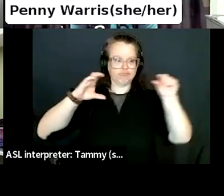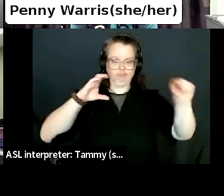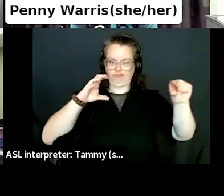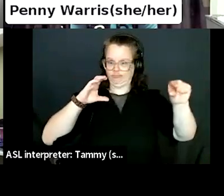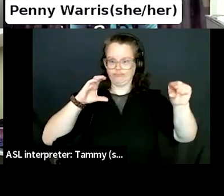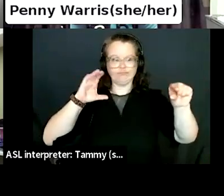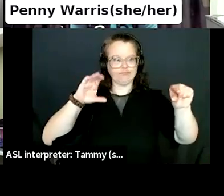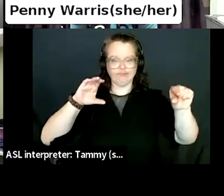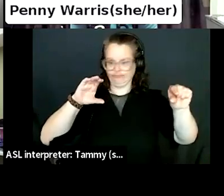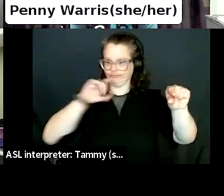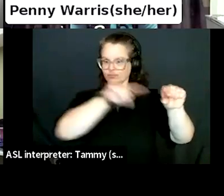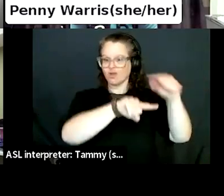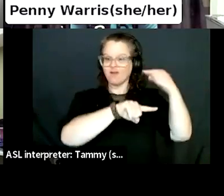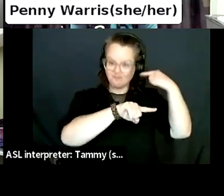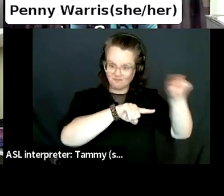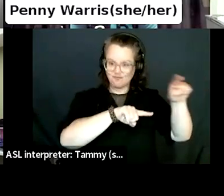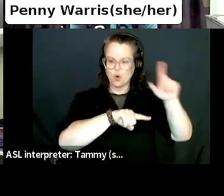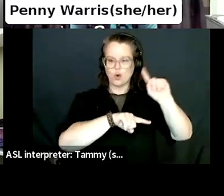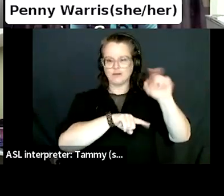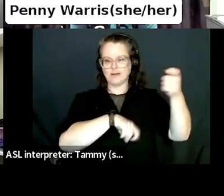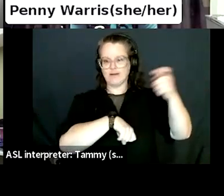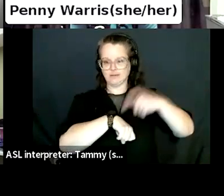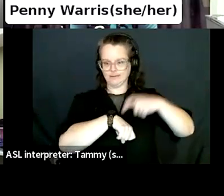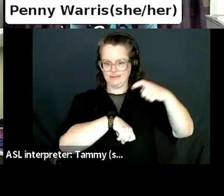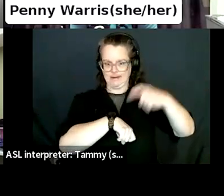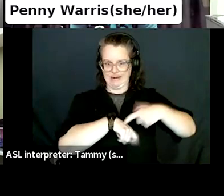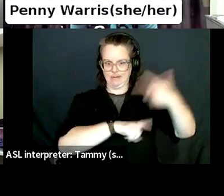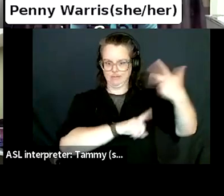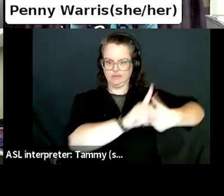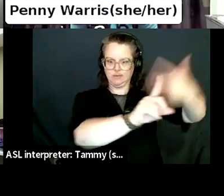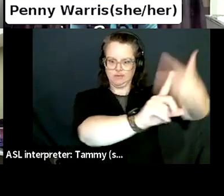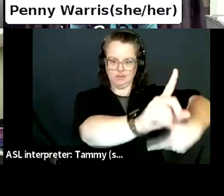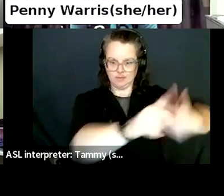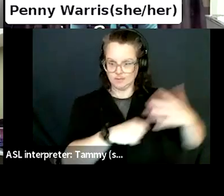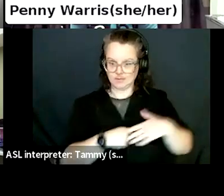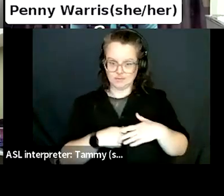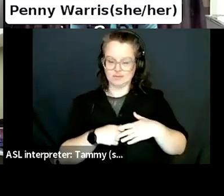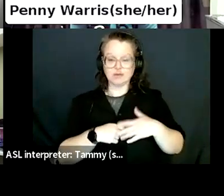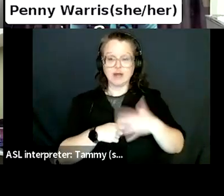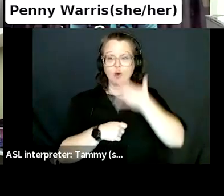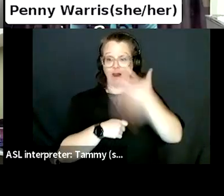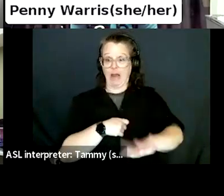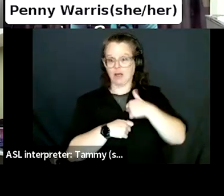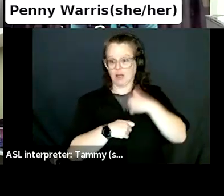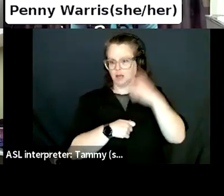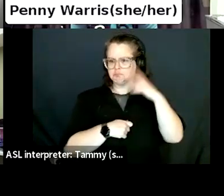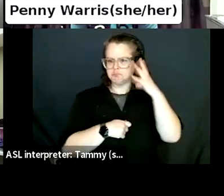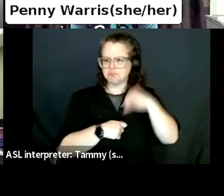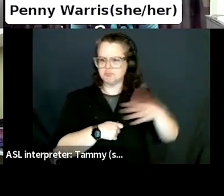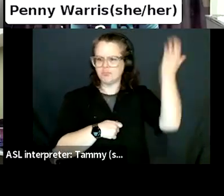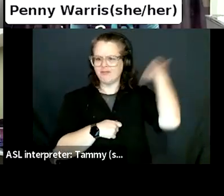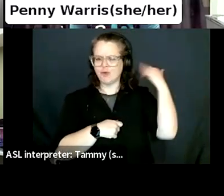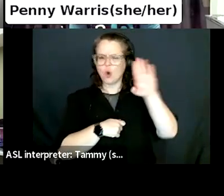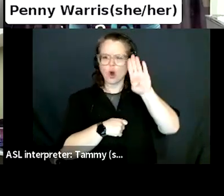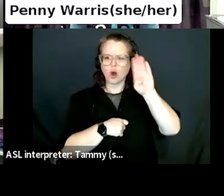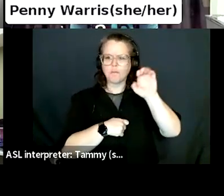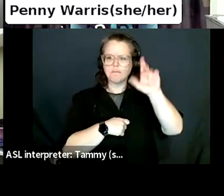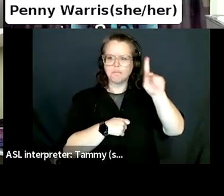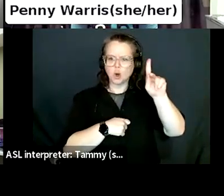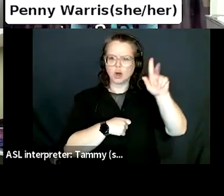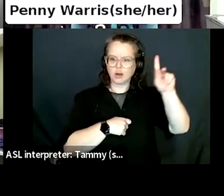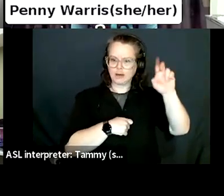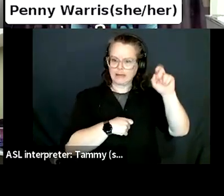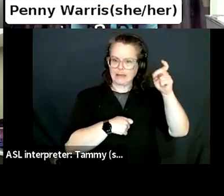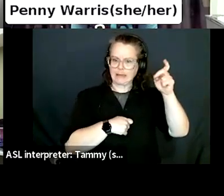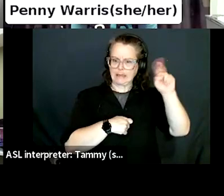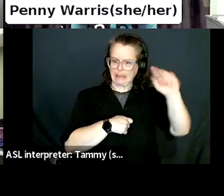I think that's something that can creep up on people if you don't, if you don't really think about it and then, you know, you get to the end of the quarter and you have